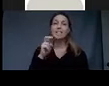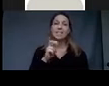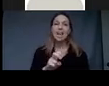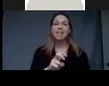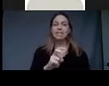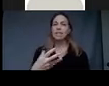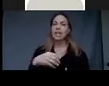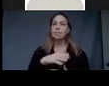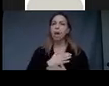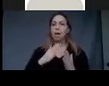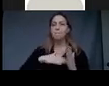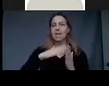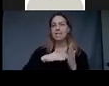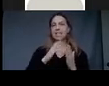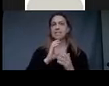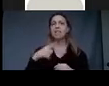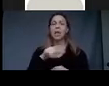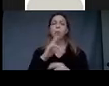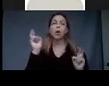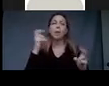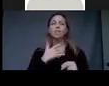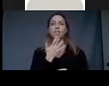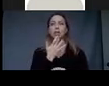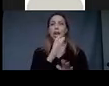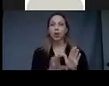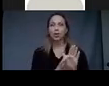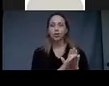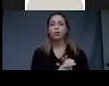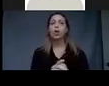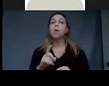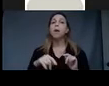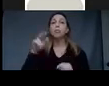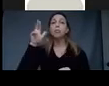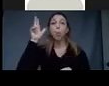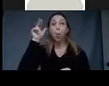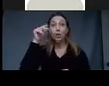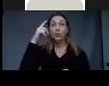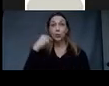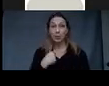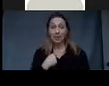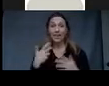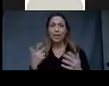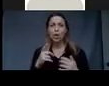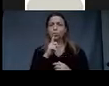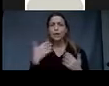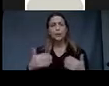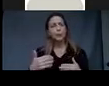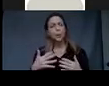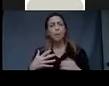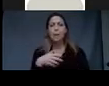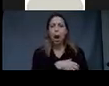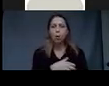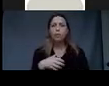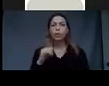my paintings, they were favorite characters. But the horse for me is an intuitive animal. It's a powerful